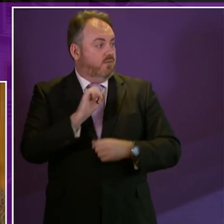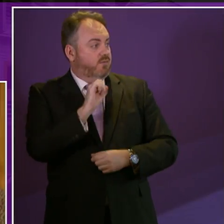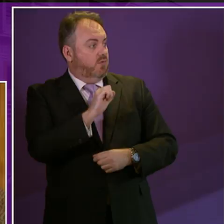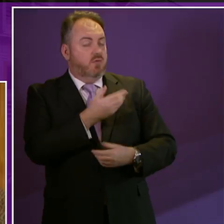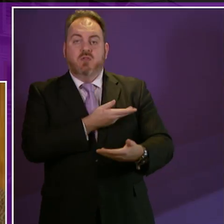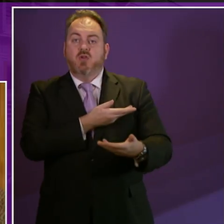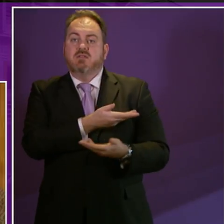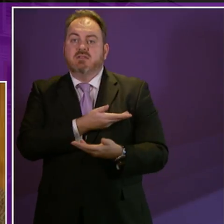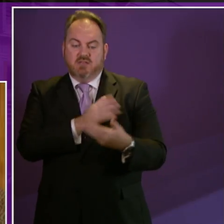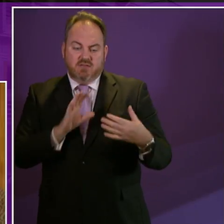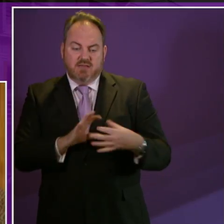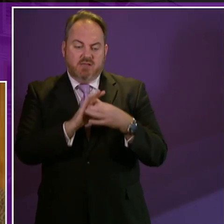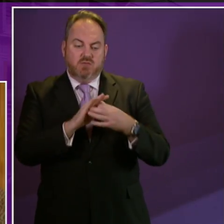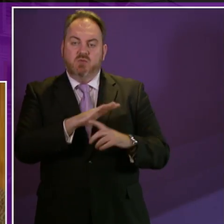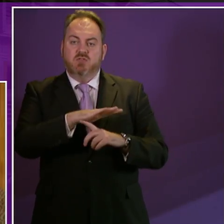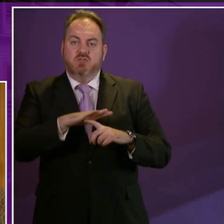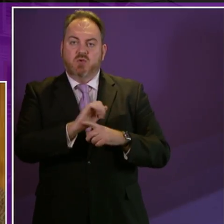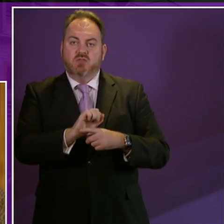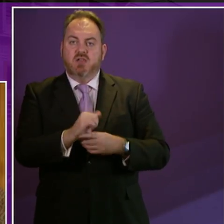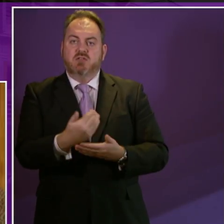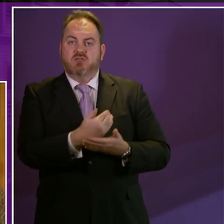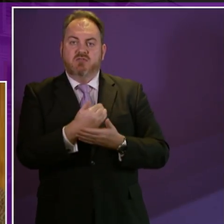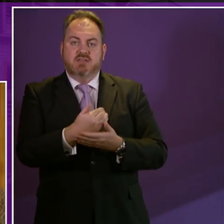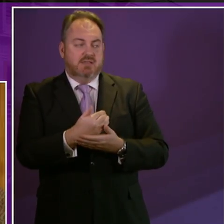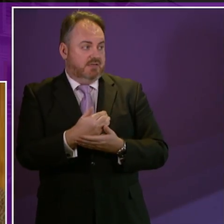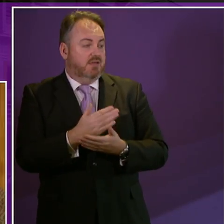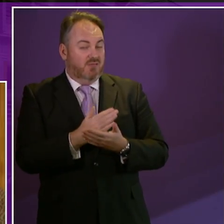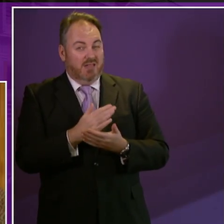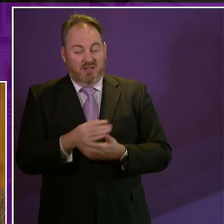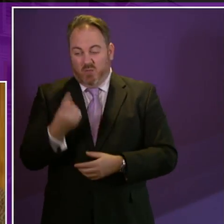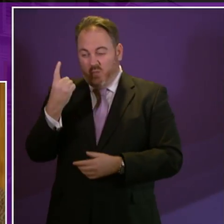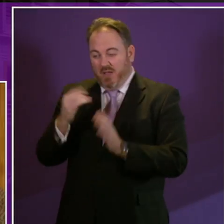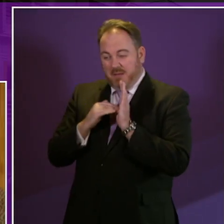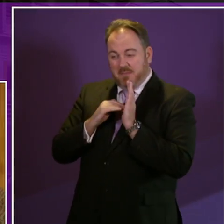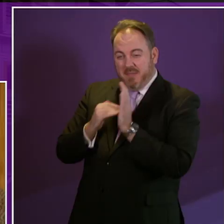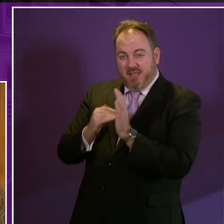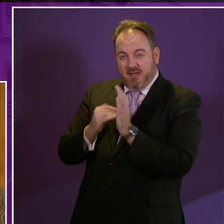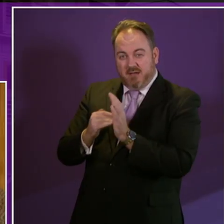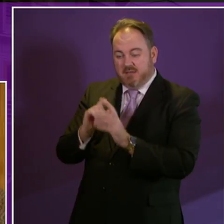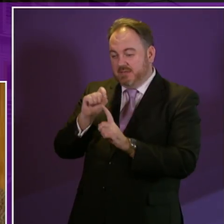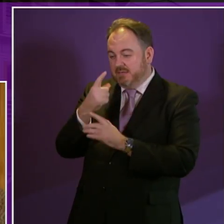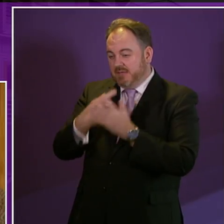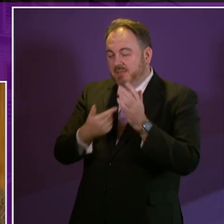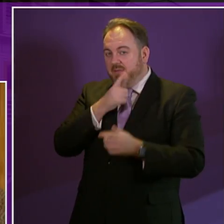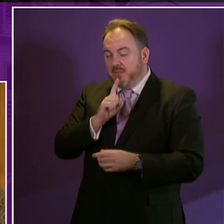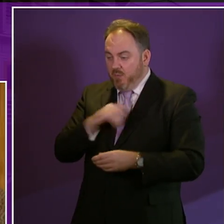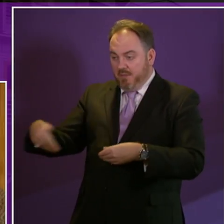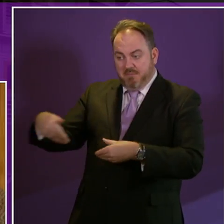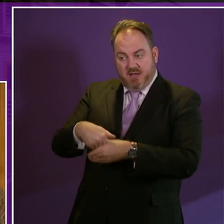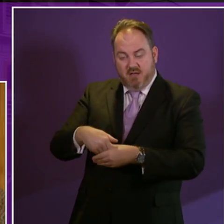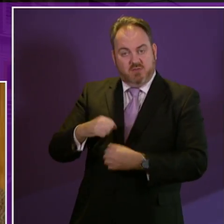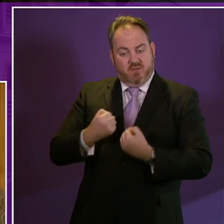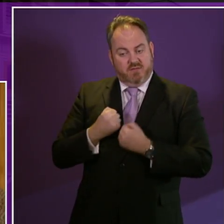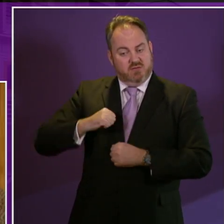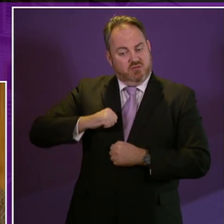for social security it is in the interest of the million plus disabled people who live and contribute to Scottish life